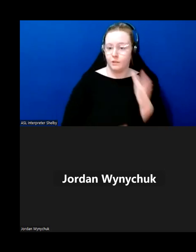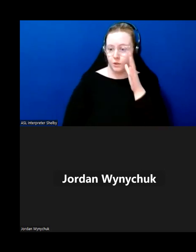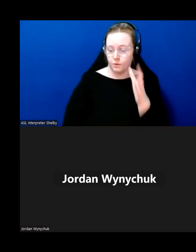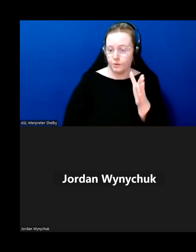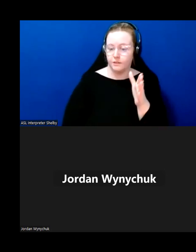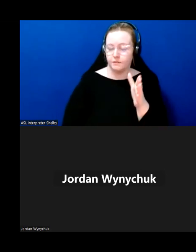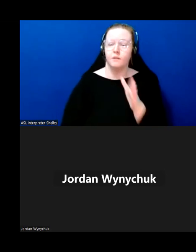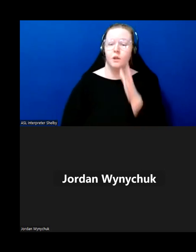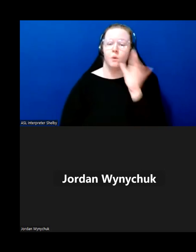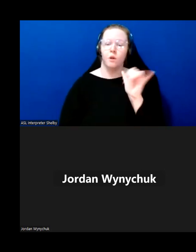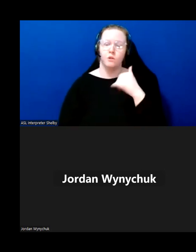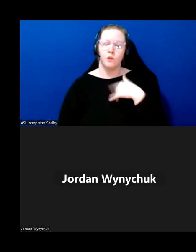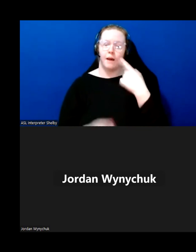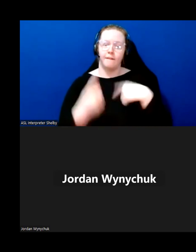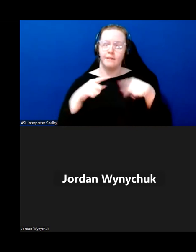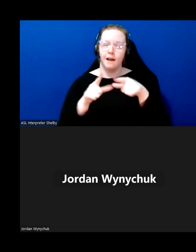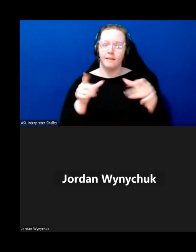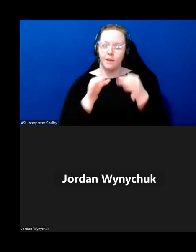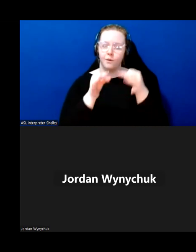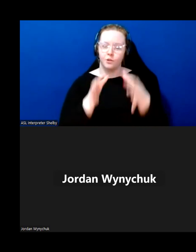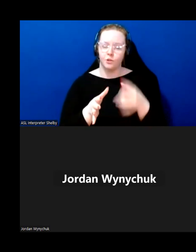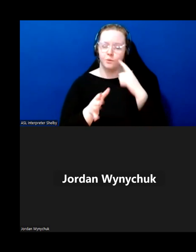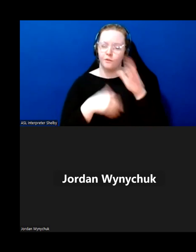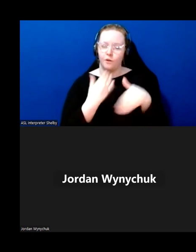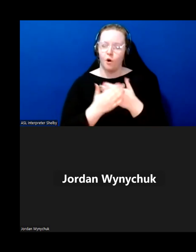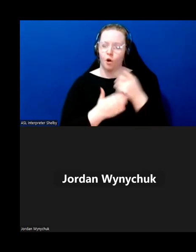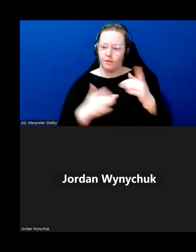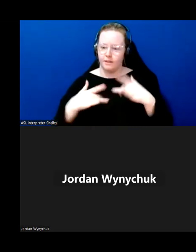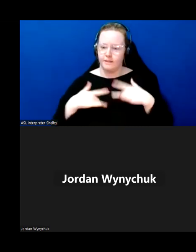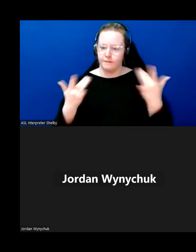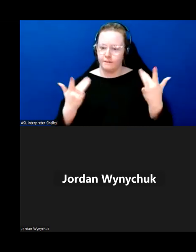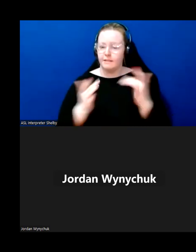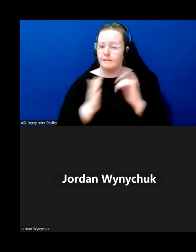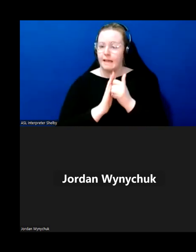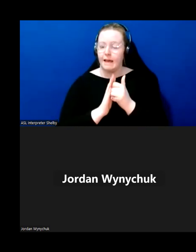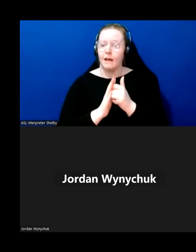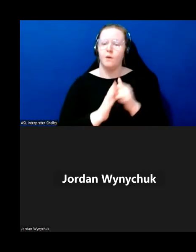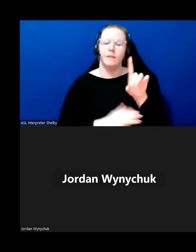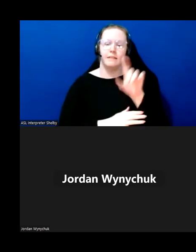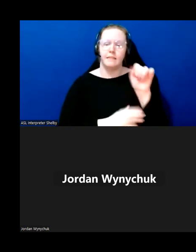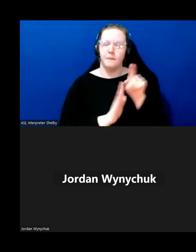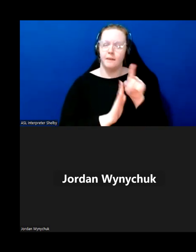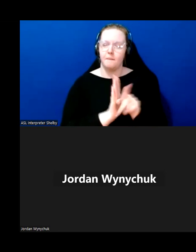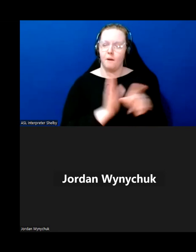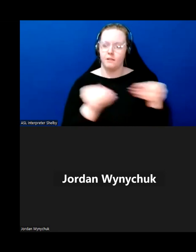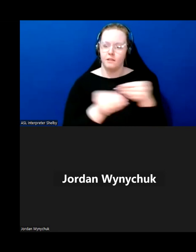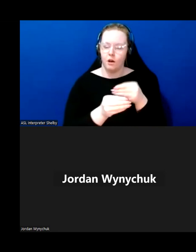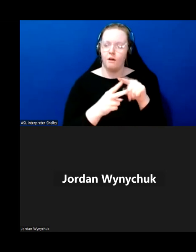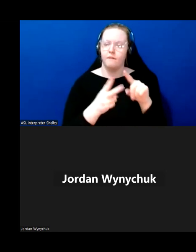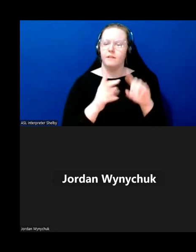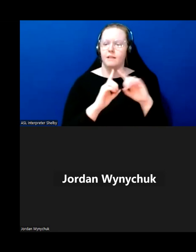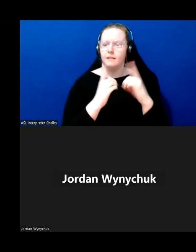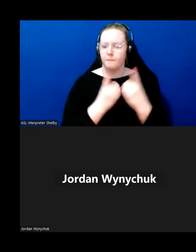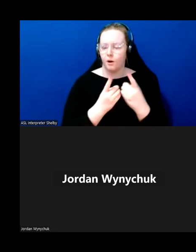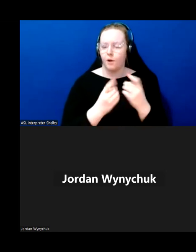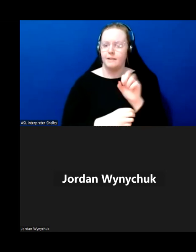language interpretation for our last talk about sessions are supported by the disability policy office department of seniors youth and